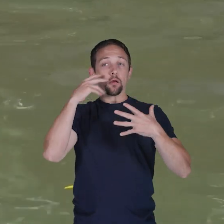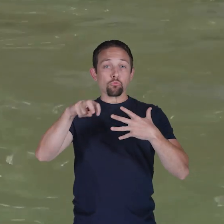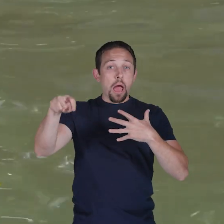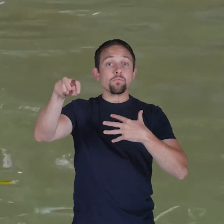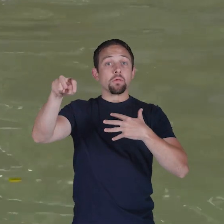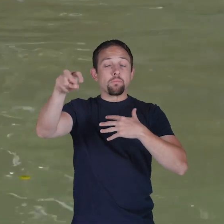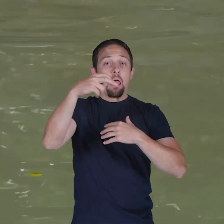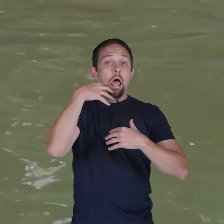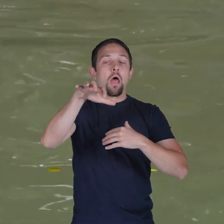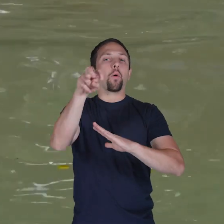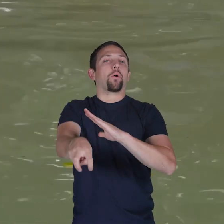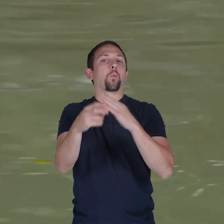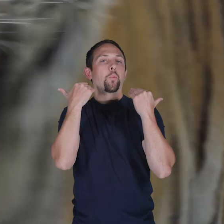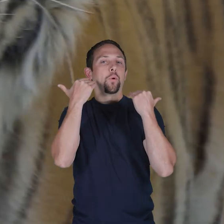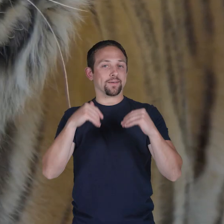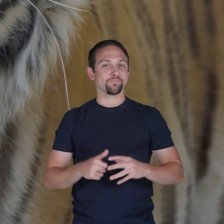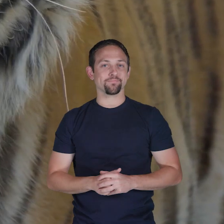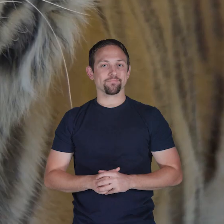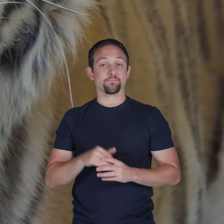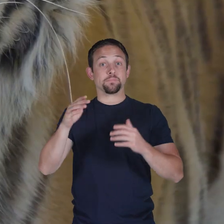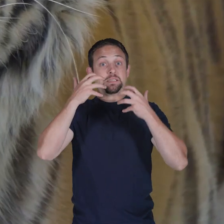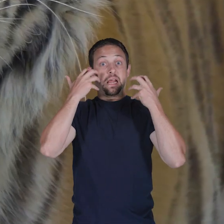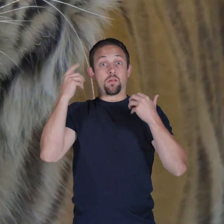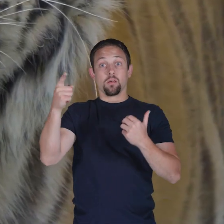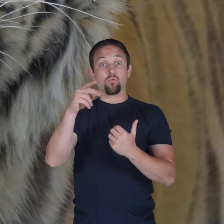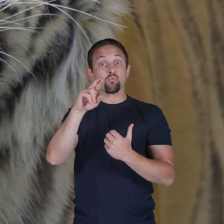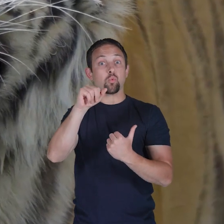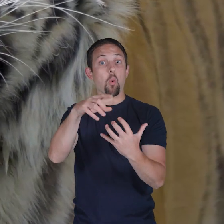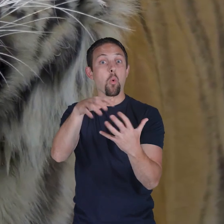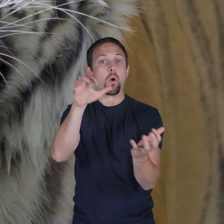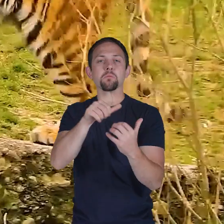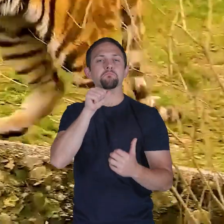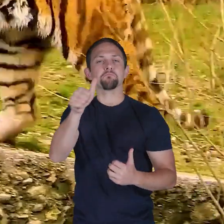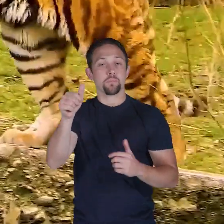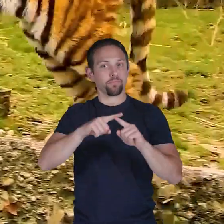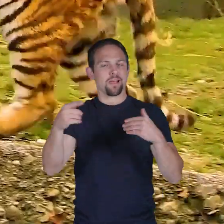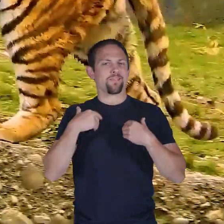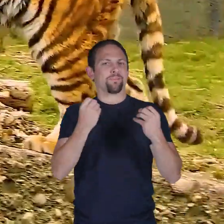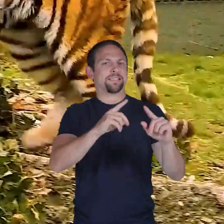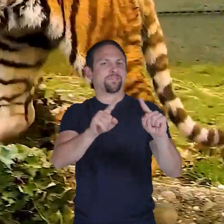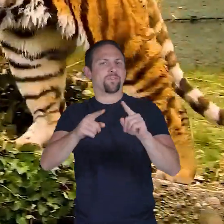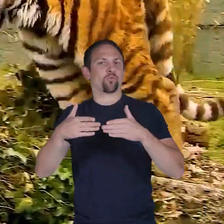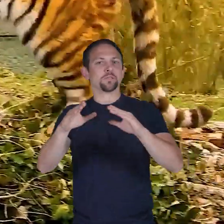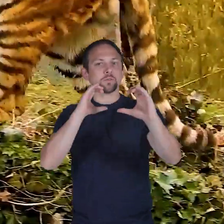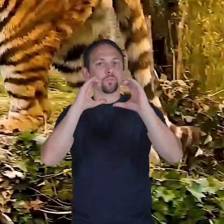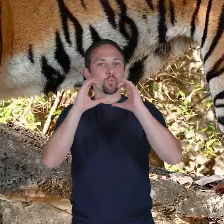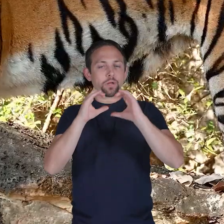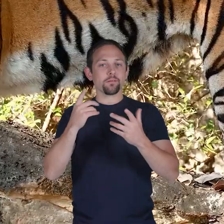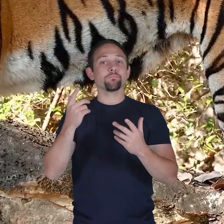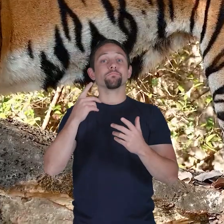between different parts of their territory. Tigers don't just roar. They have many ways to communicate.